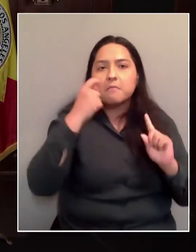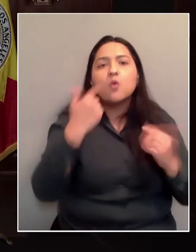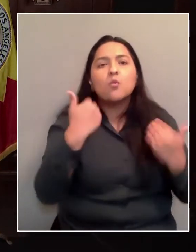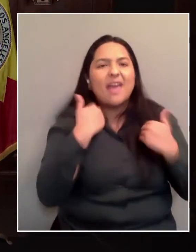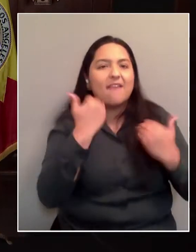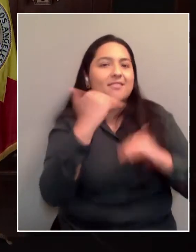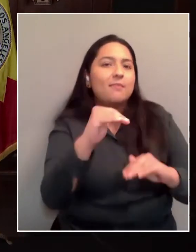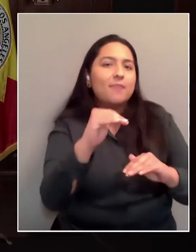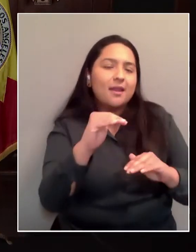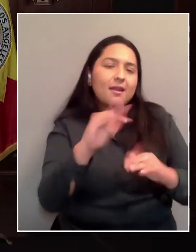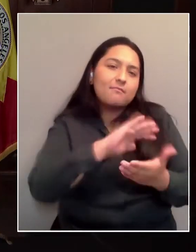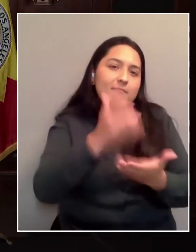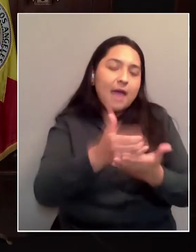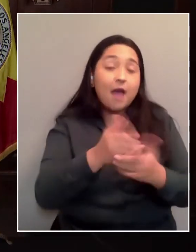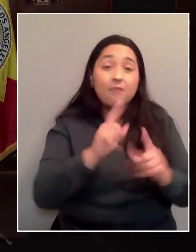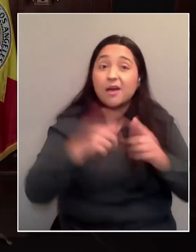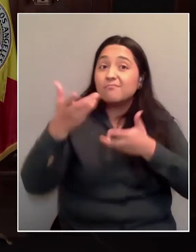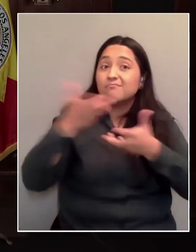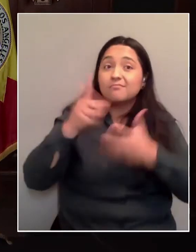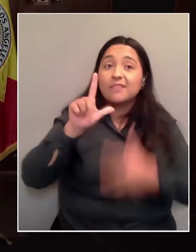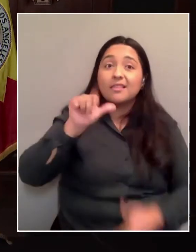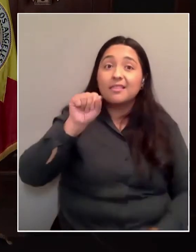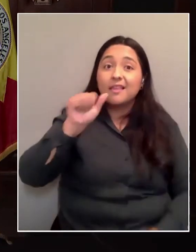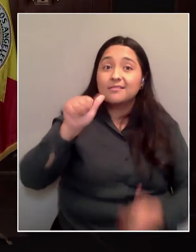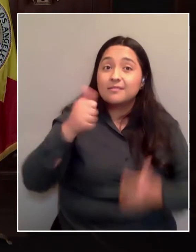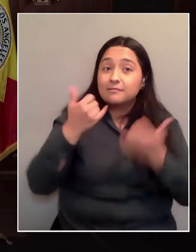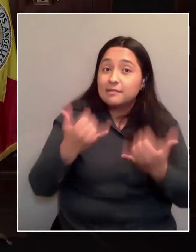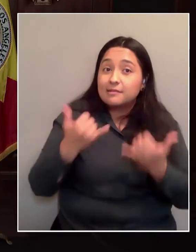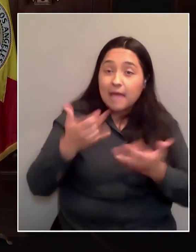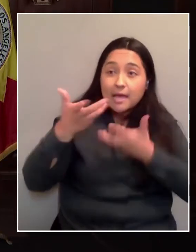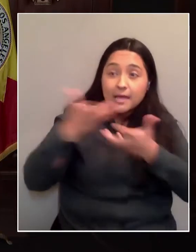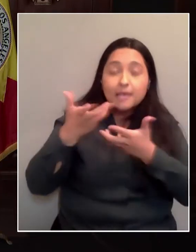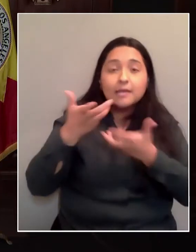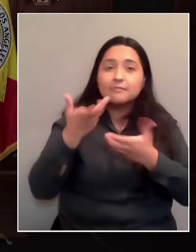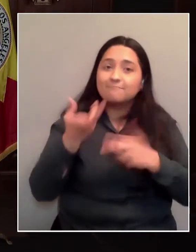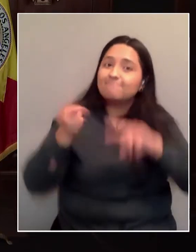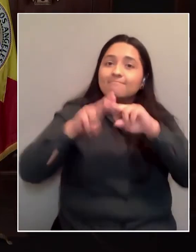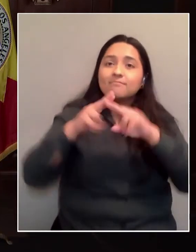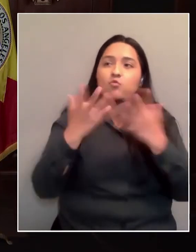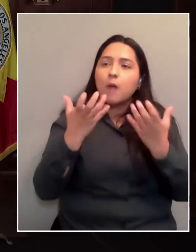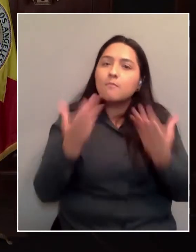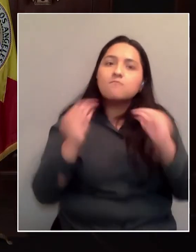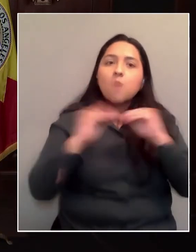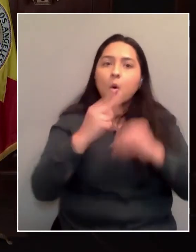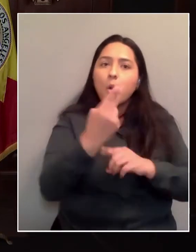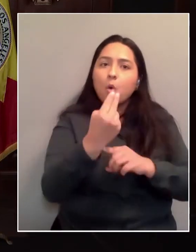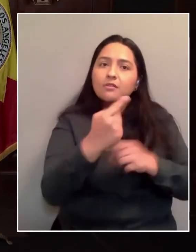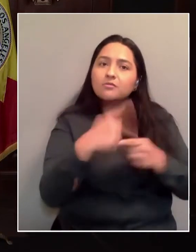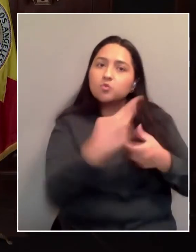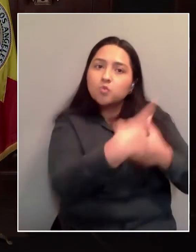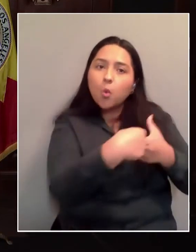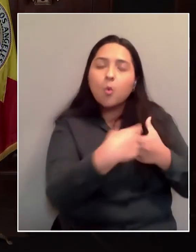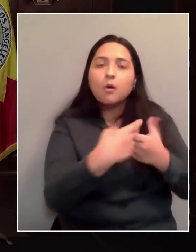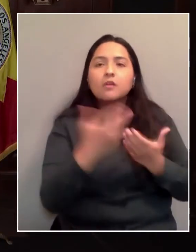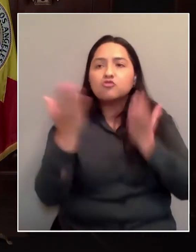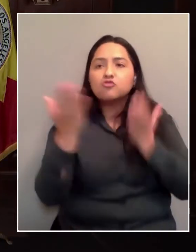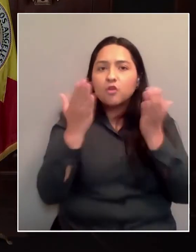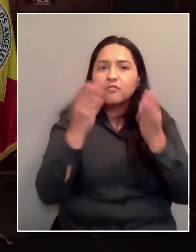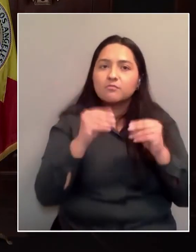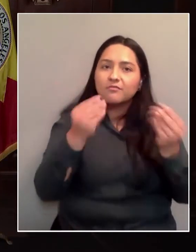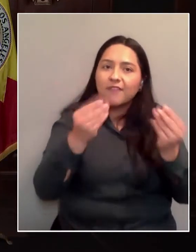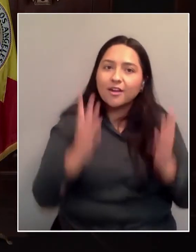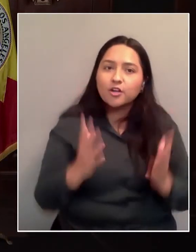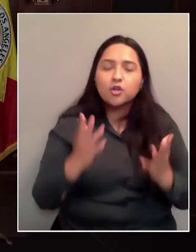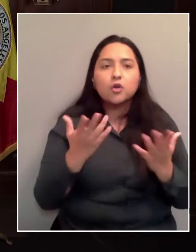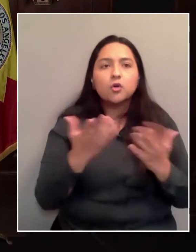and I said, ramp up as much as you can. Talk to our service providers. Let's find out what their capacity in the biggest stretch